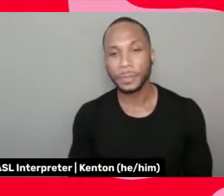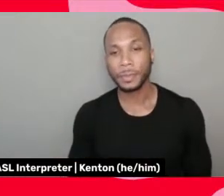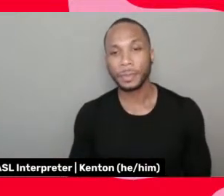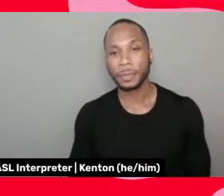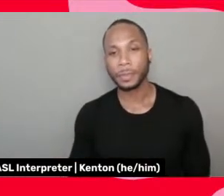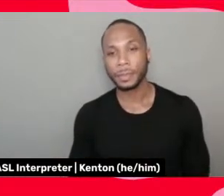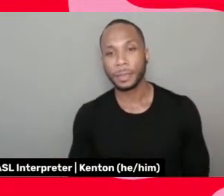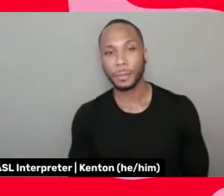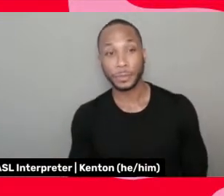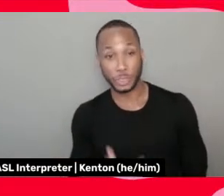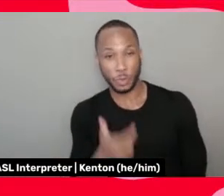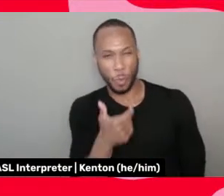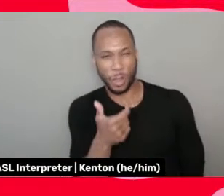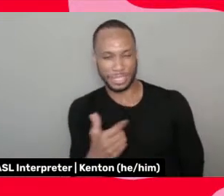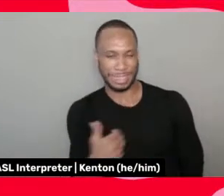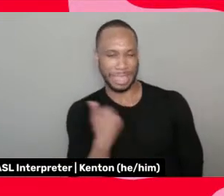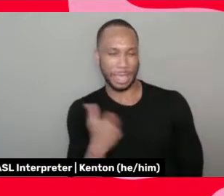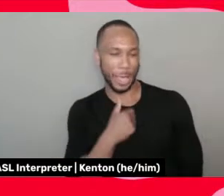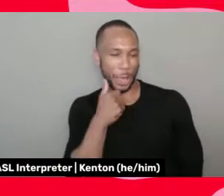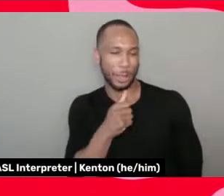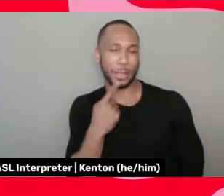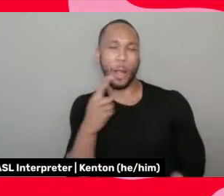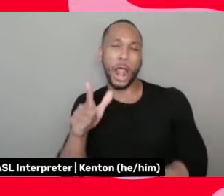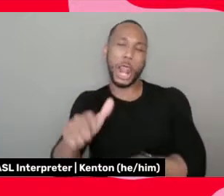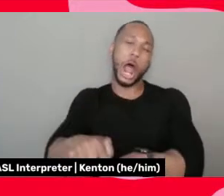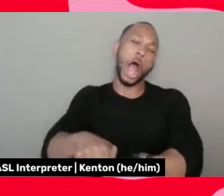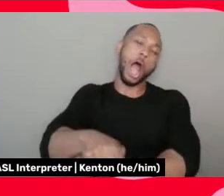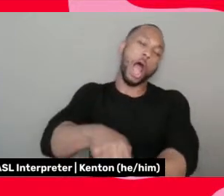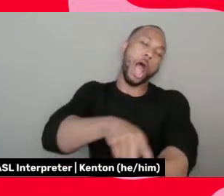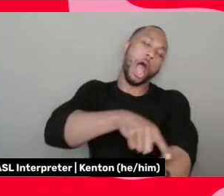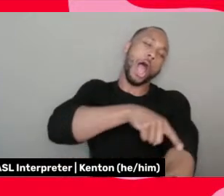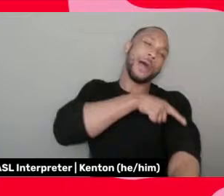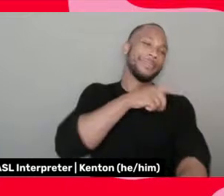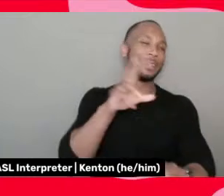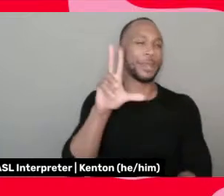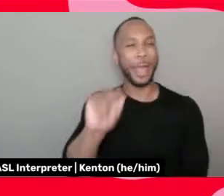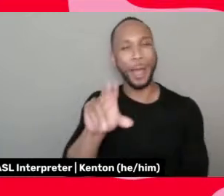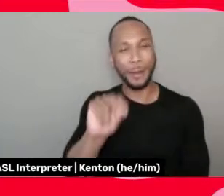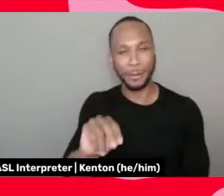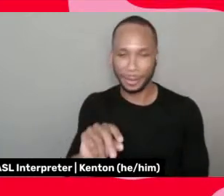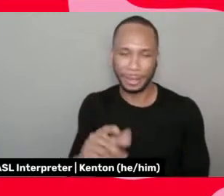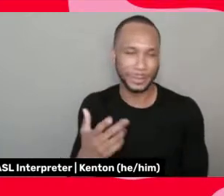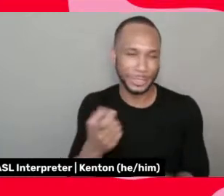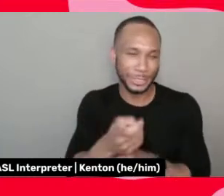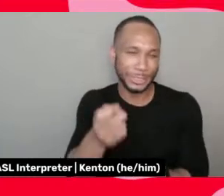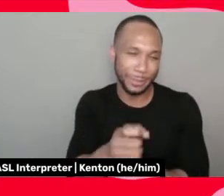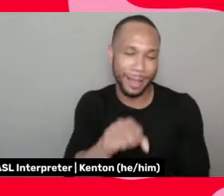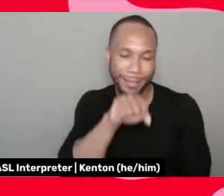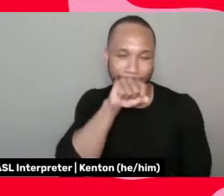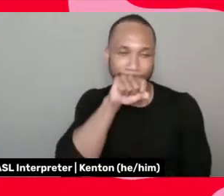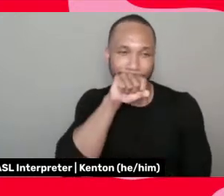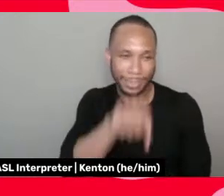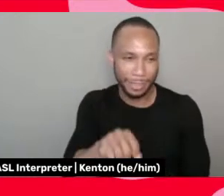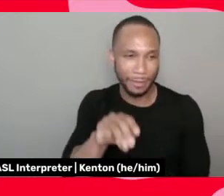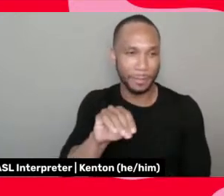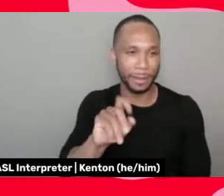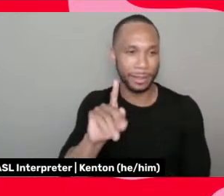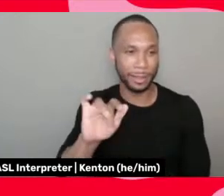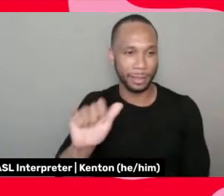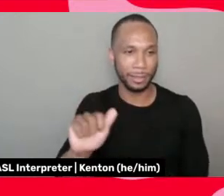it, youngsters, I'm alone. Oh, oh yeah, no, I'm only, I'm only kidding. I love Malkia. Um,